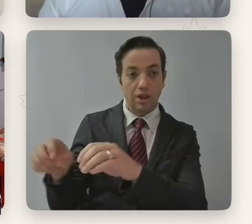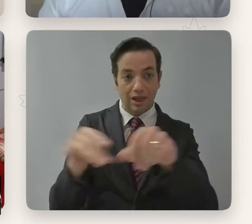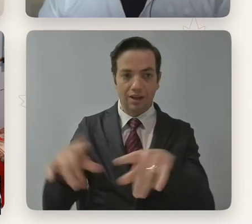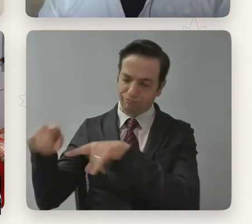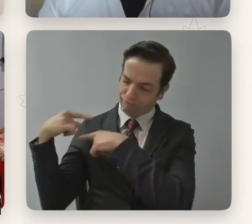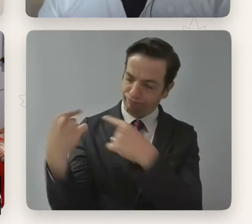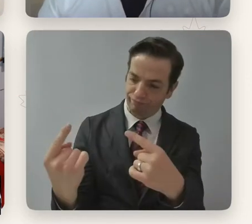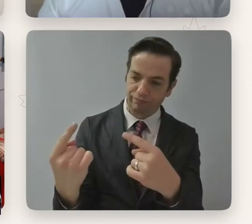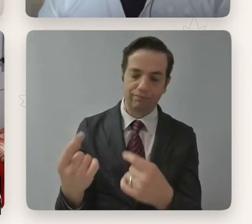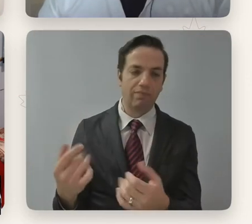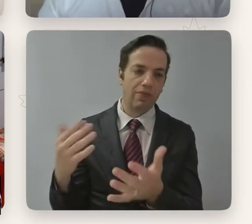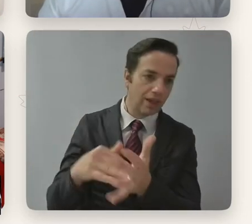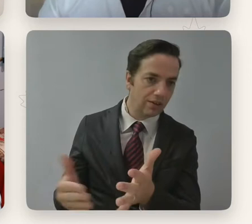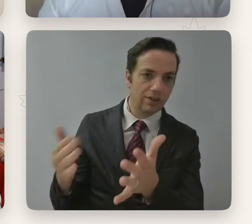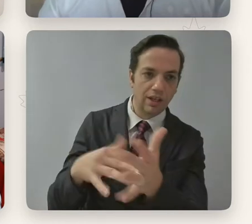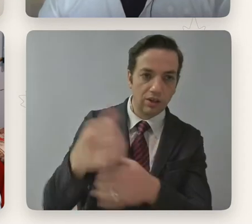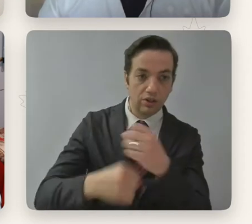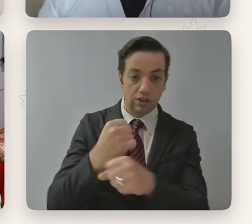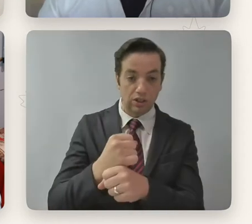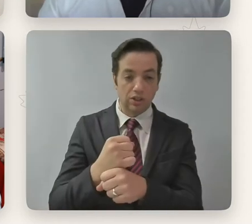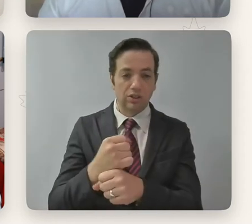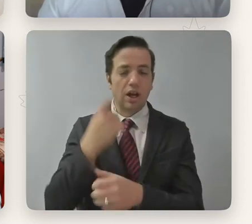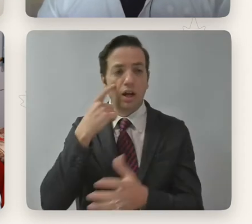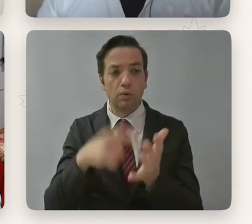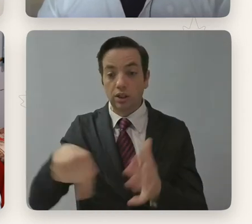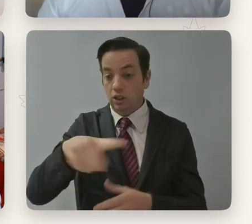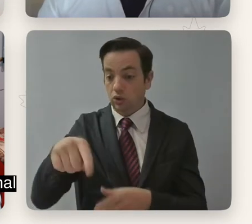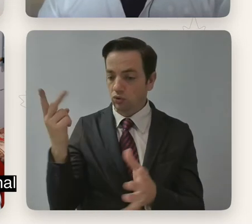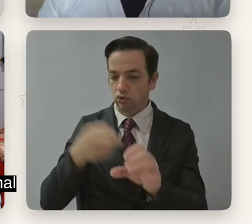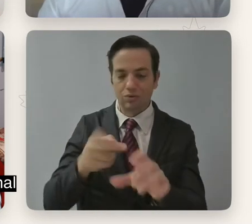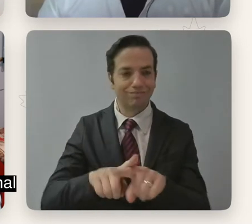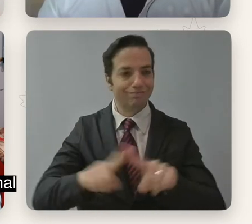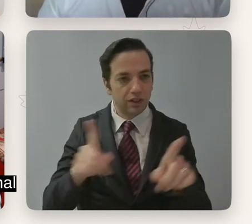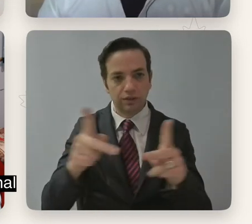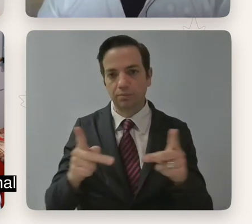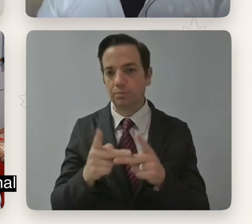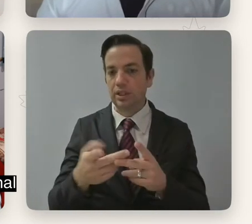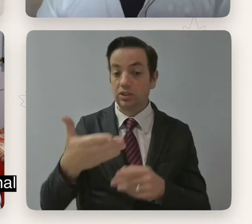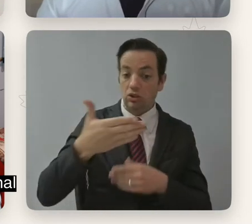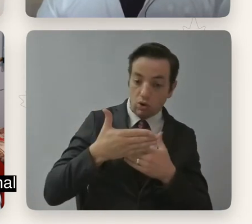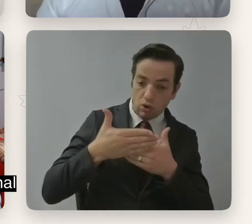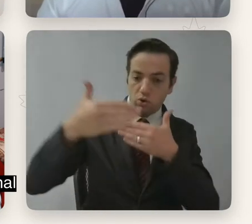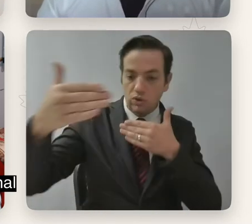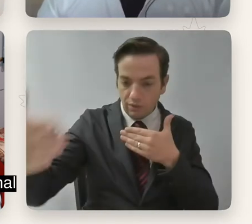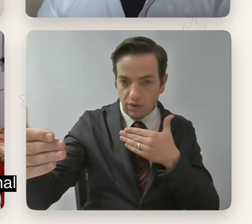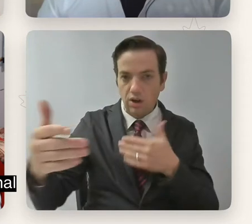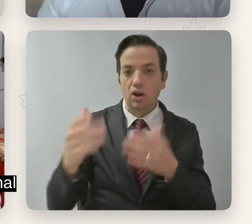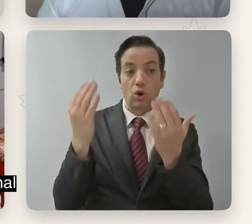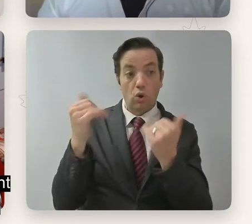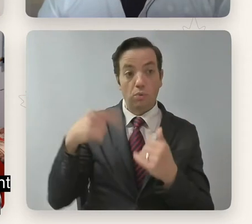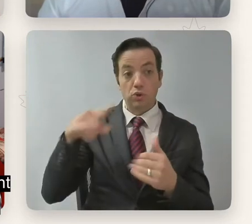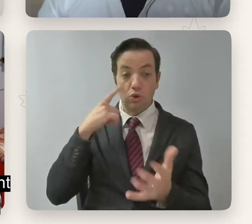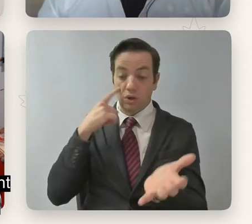I'd also like to acknowledge that you might be joining us today from different places, near and far, and acknowledge the traditional caretakers of these lands.